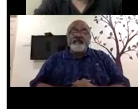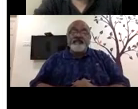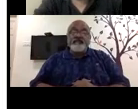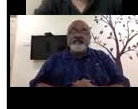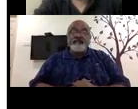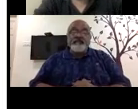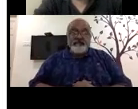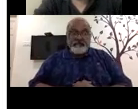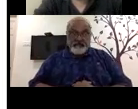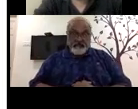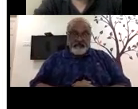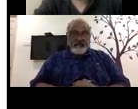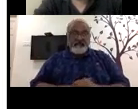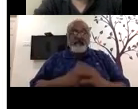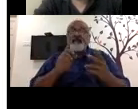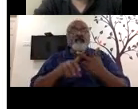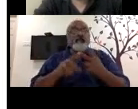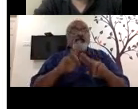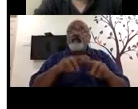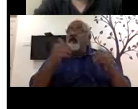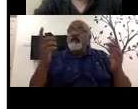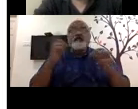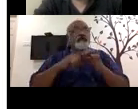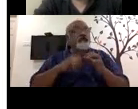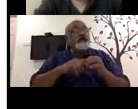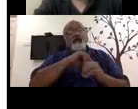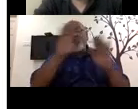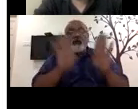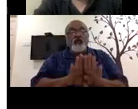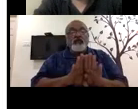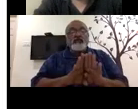Yeah. So if, uh, nobody else has any questions, I guess we can end the session.